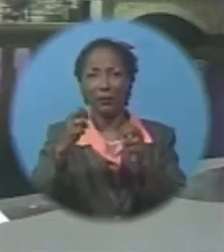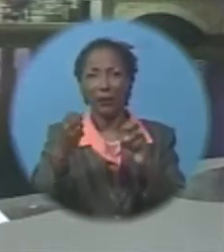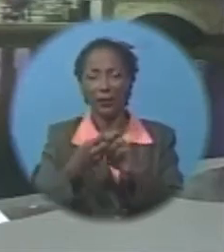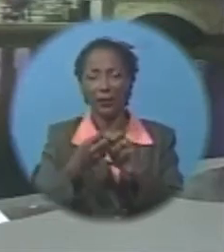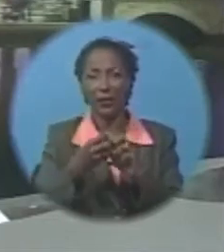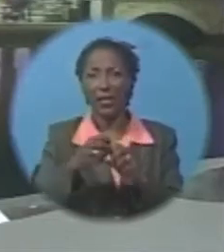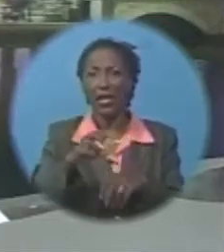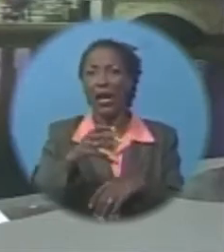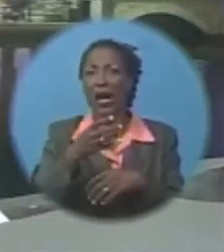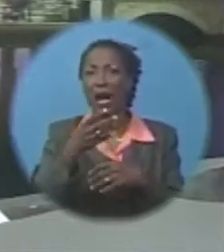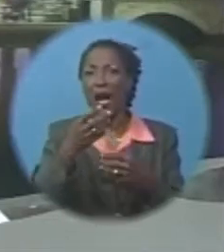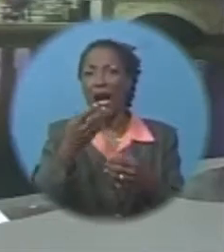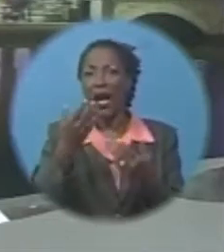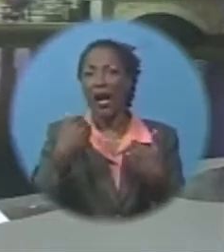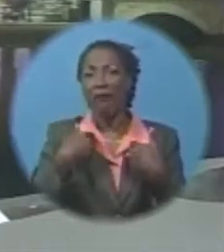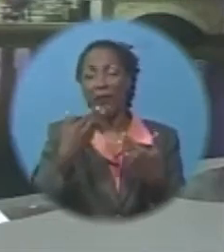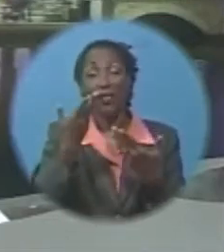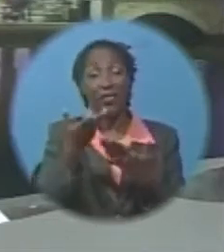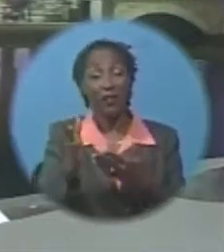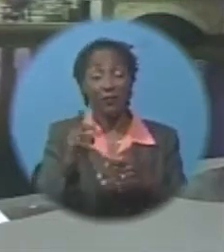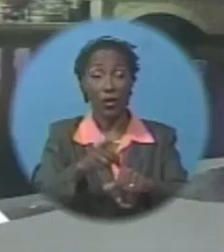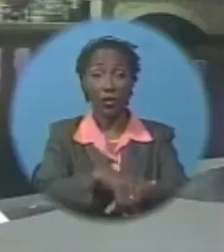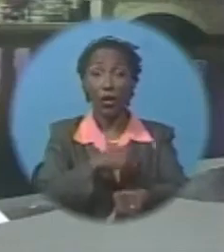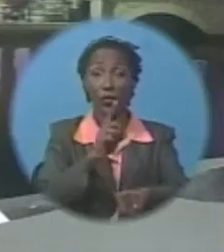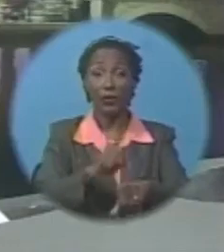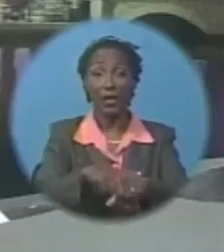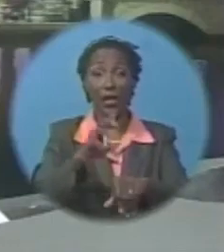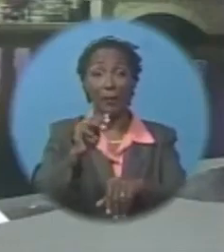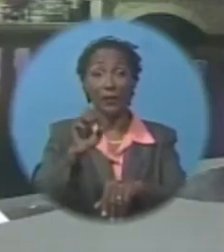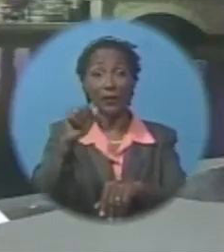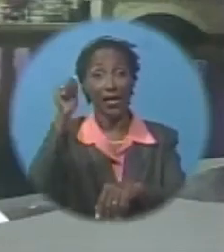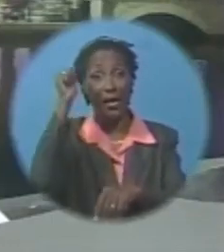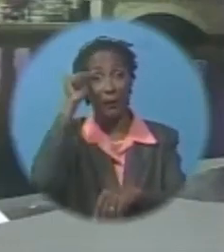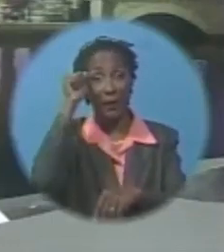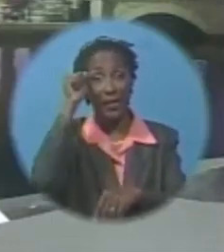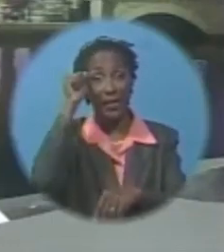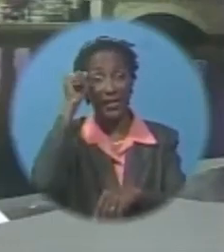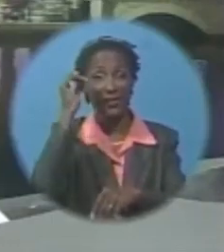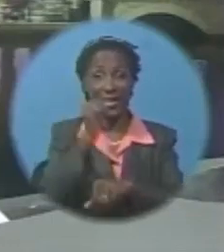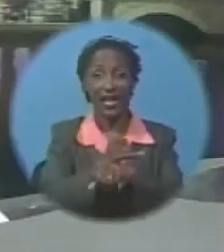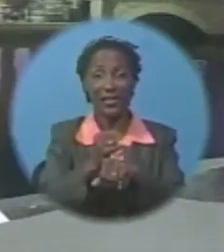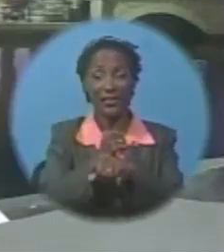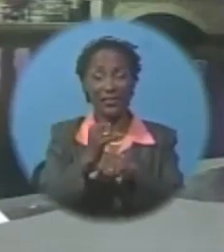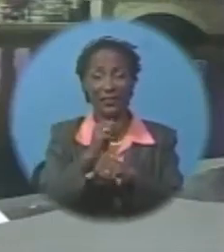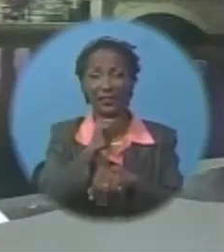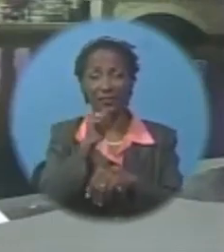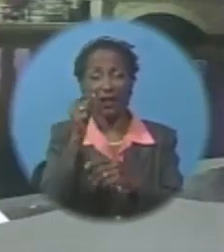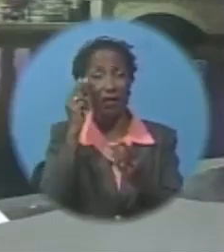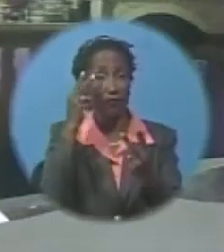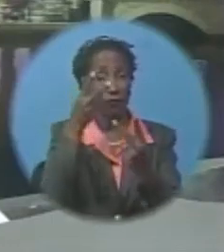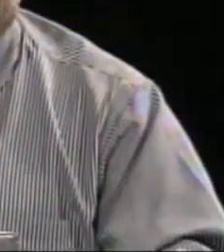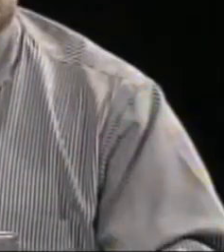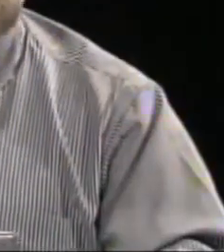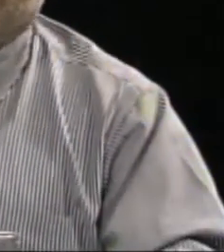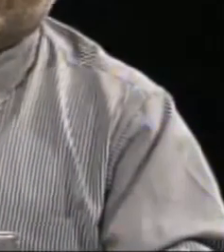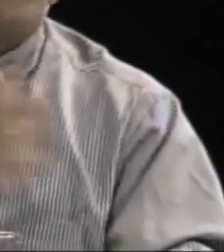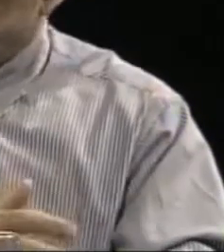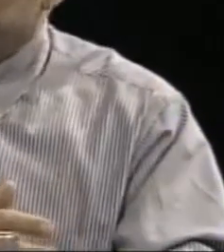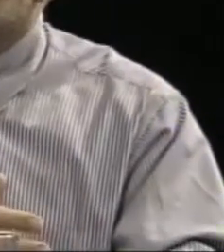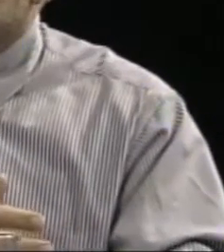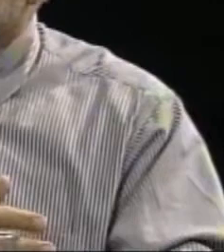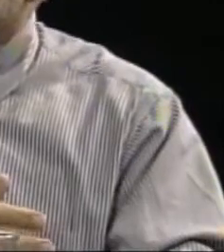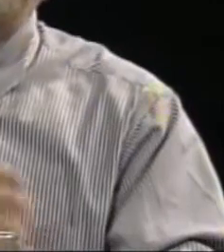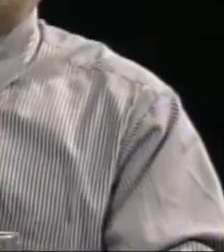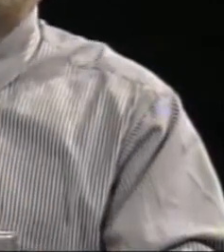and have been around for some time. Mr. Abed believes the island is still not combating the root cause. We're trying to raise